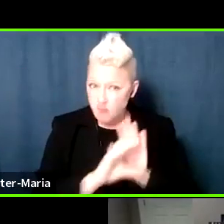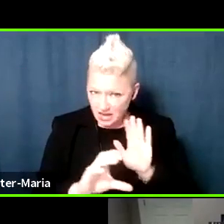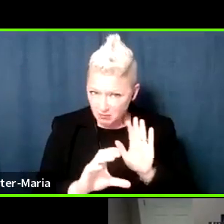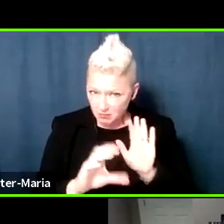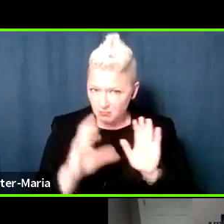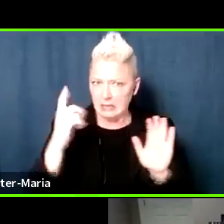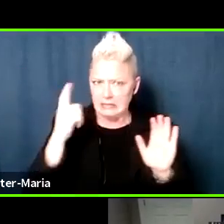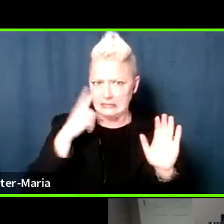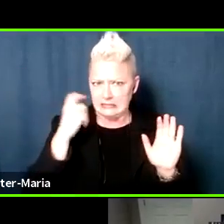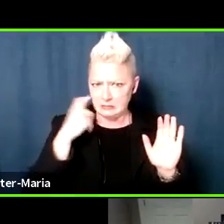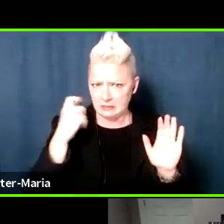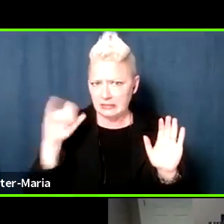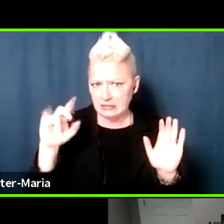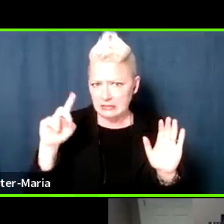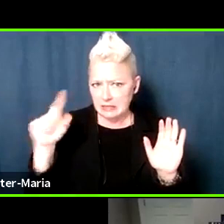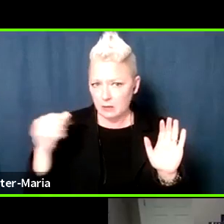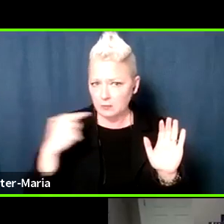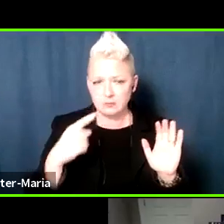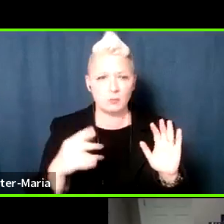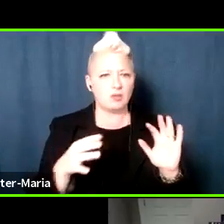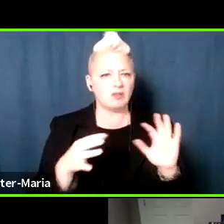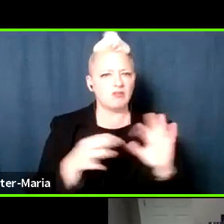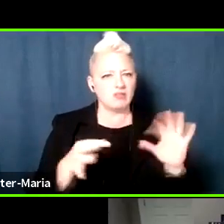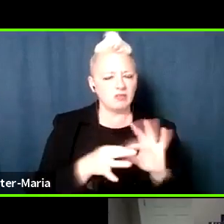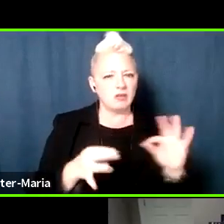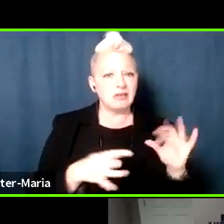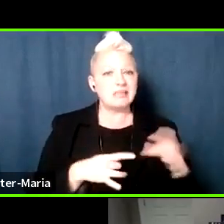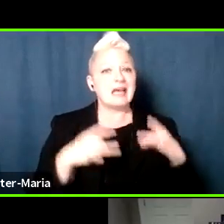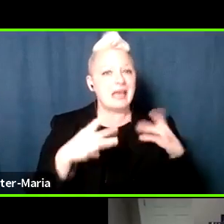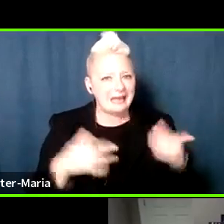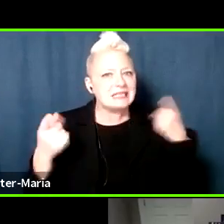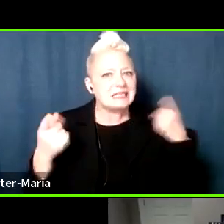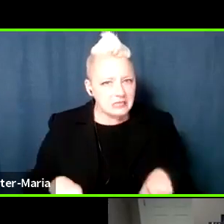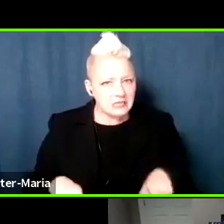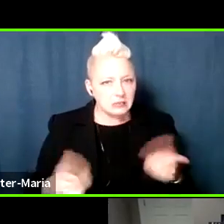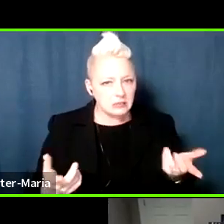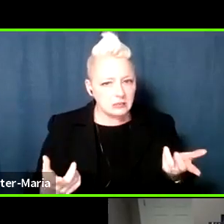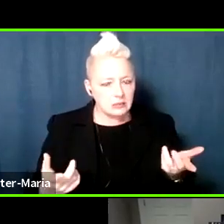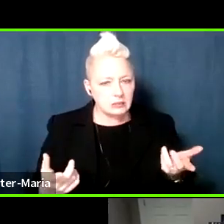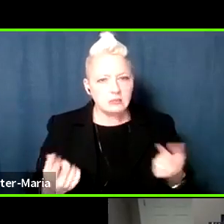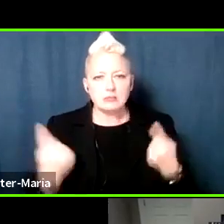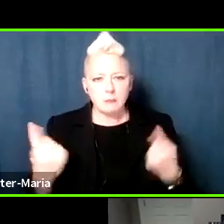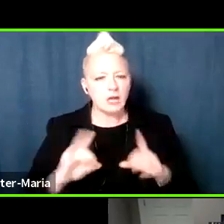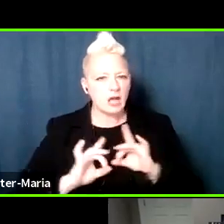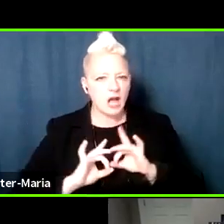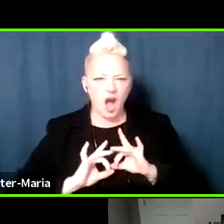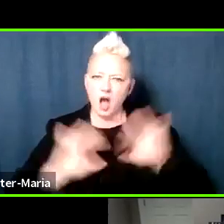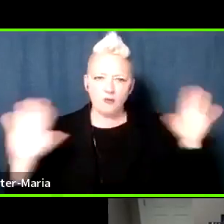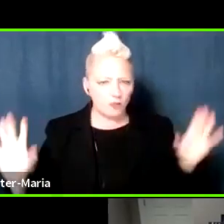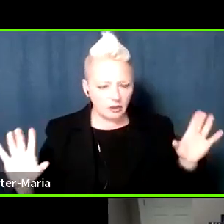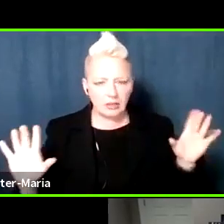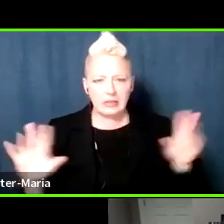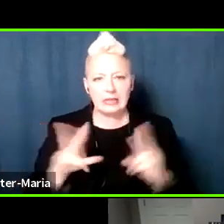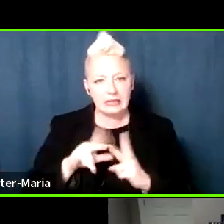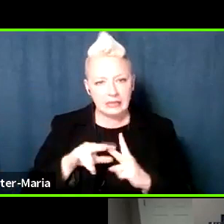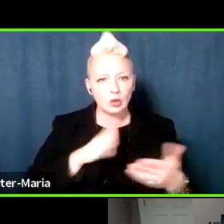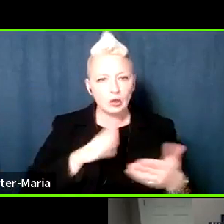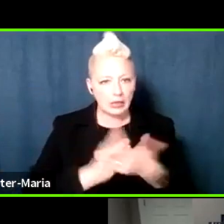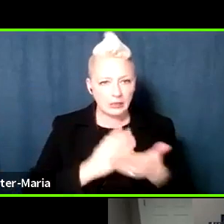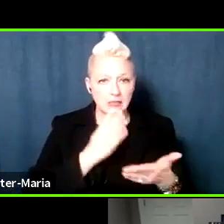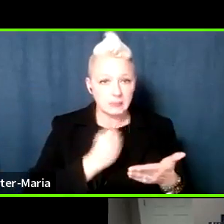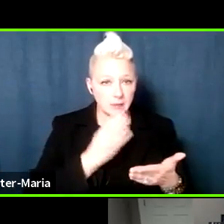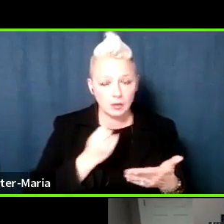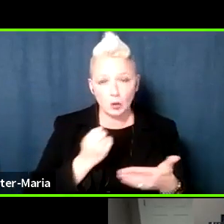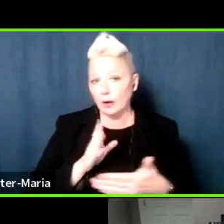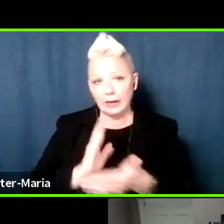suspect, as the DA would say, but it's a hate incident, something that is overtly either anti-Semitic or